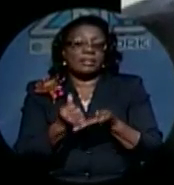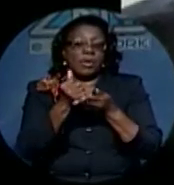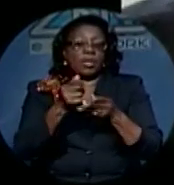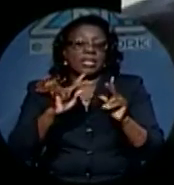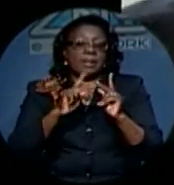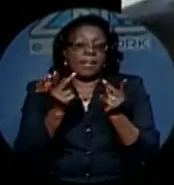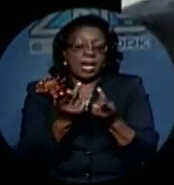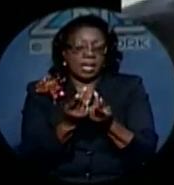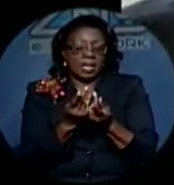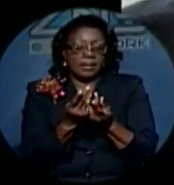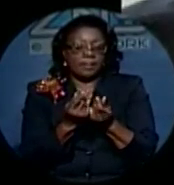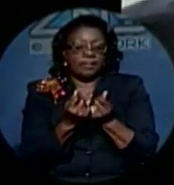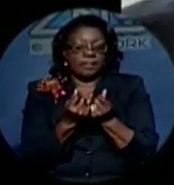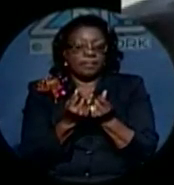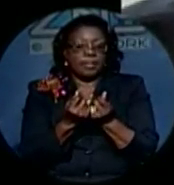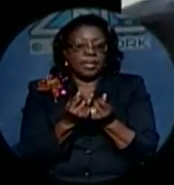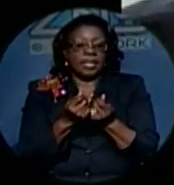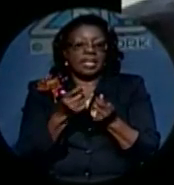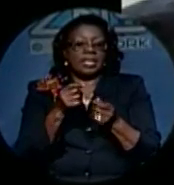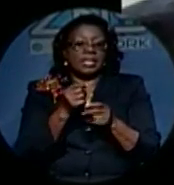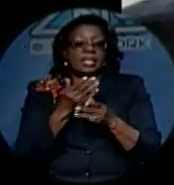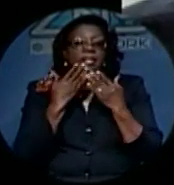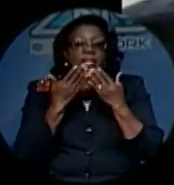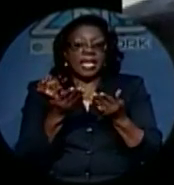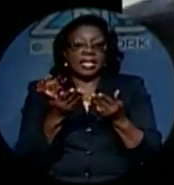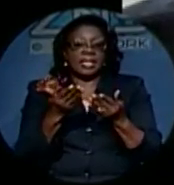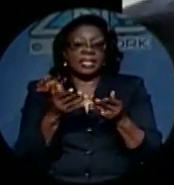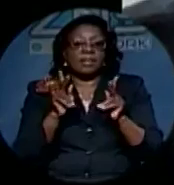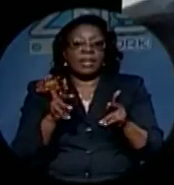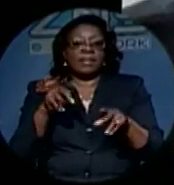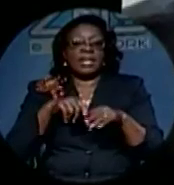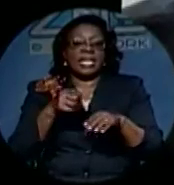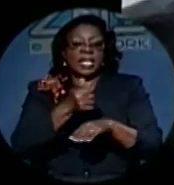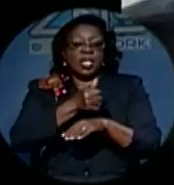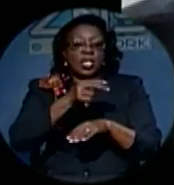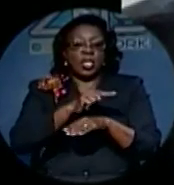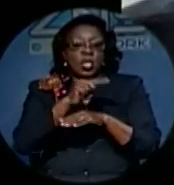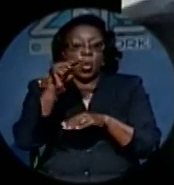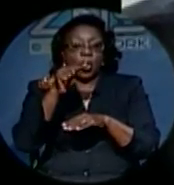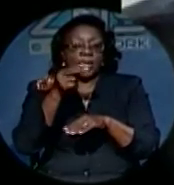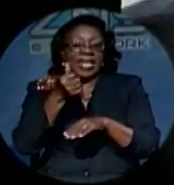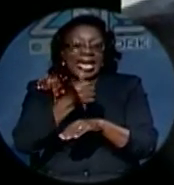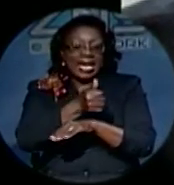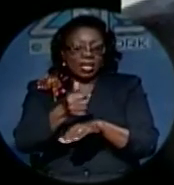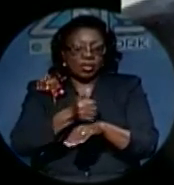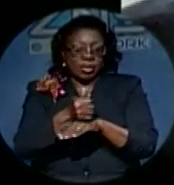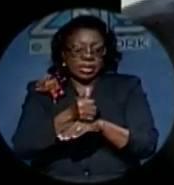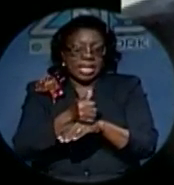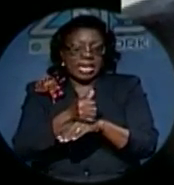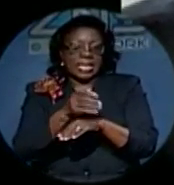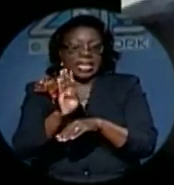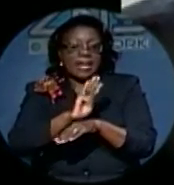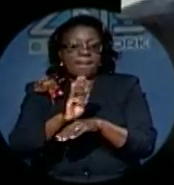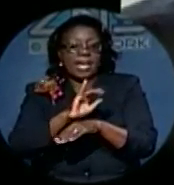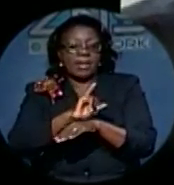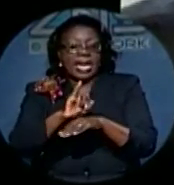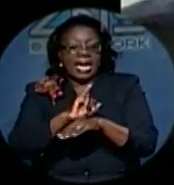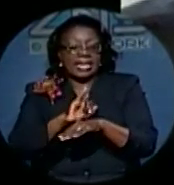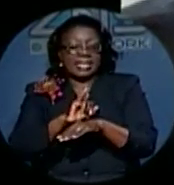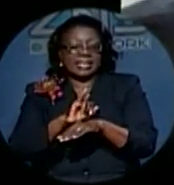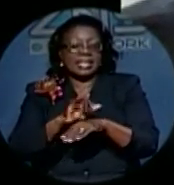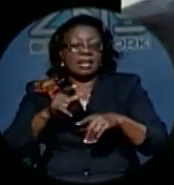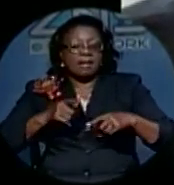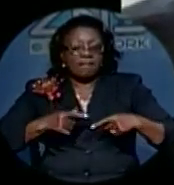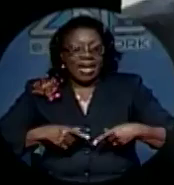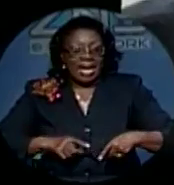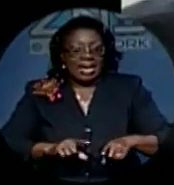He thanked North Andrusians and Berry Islanders for their loyalty and love and for the opportunity afforded him to represent them in the House